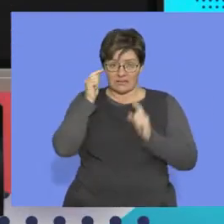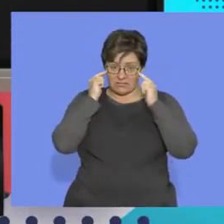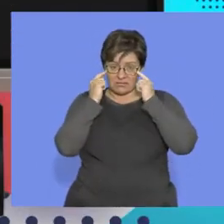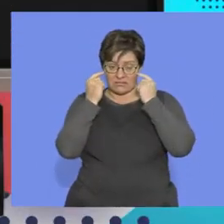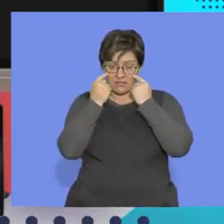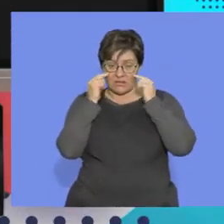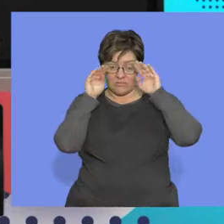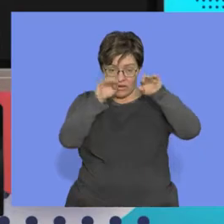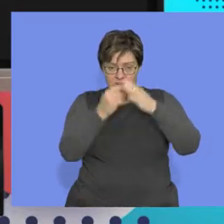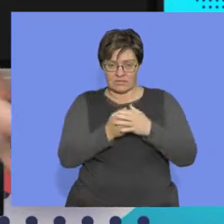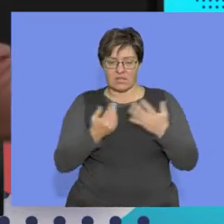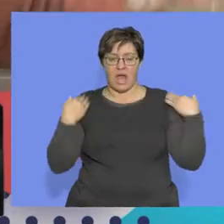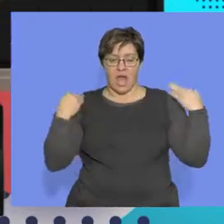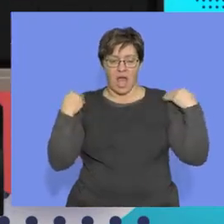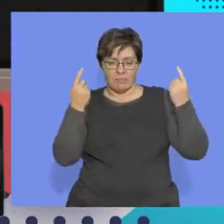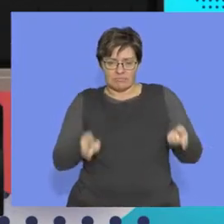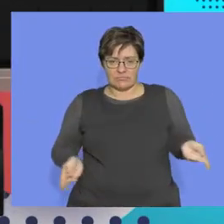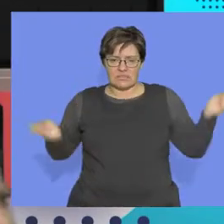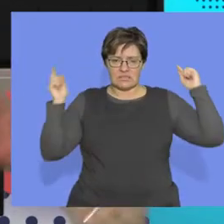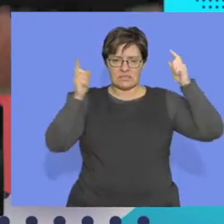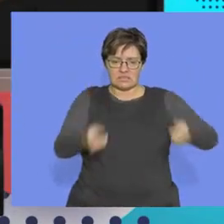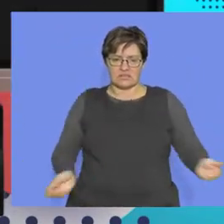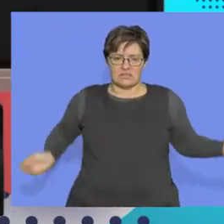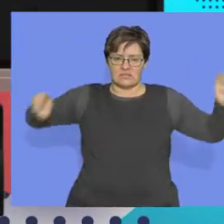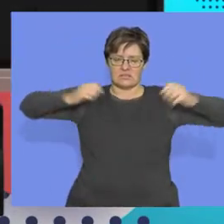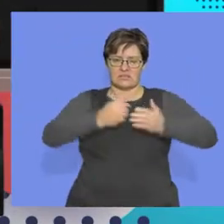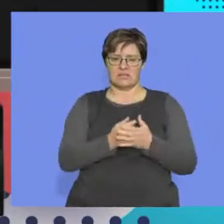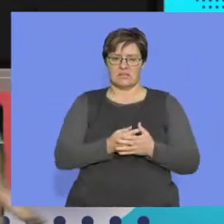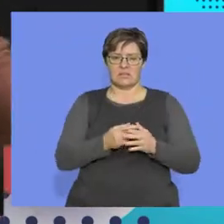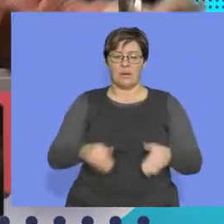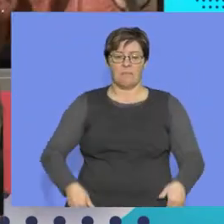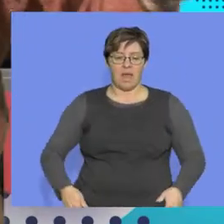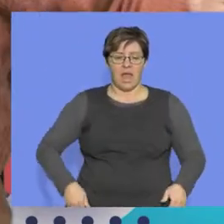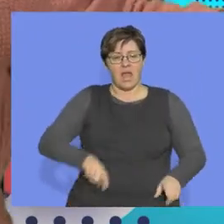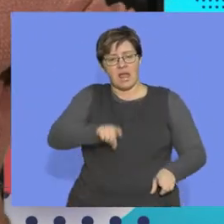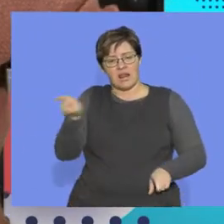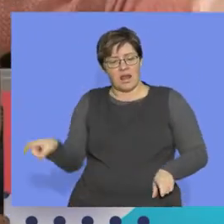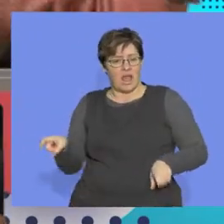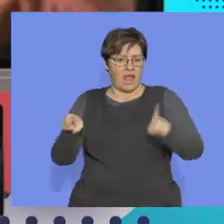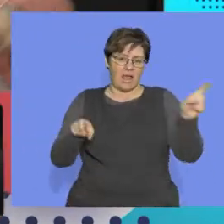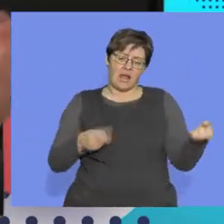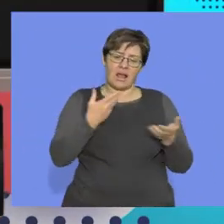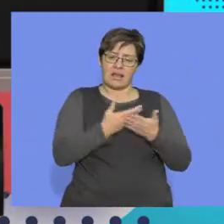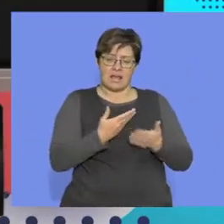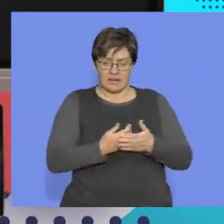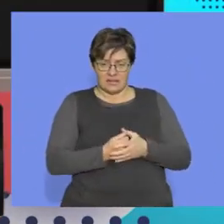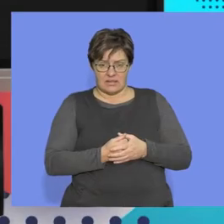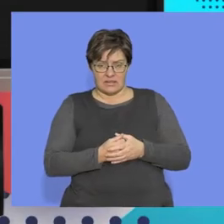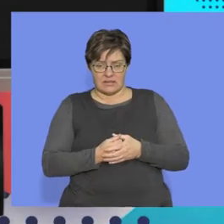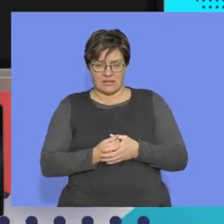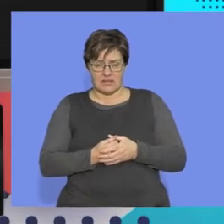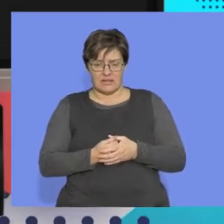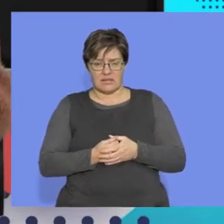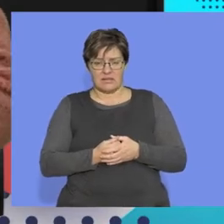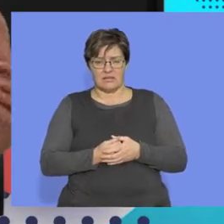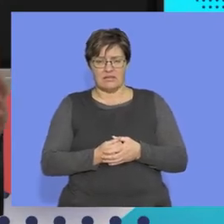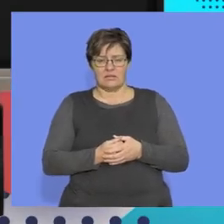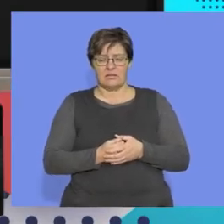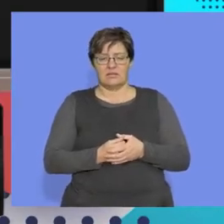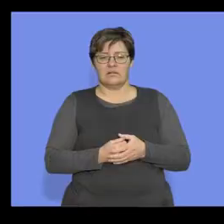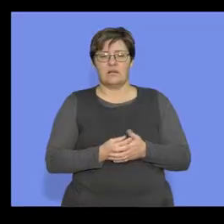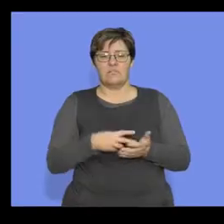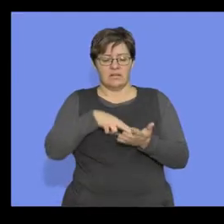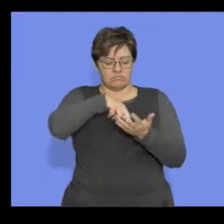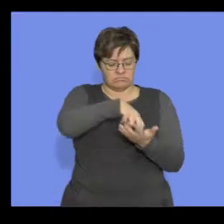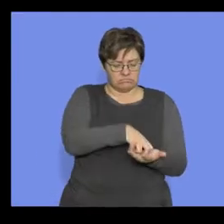of my head. My arms can rotate, all right? My legs can rotate. If you have a look at the